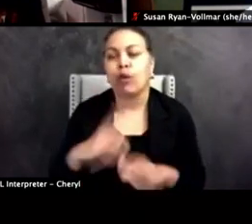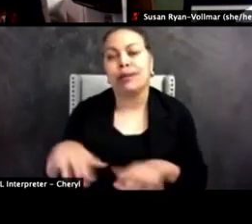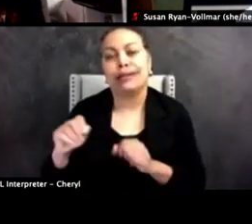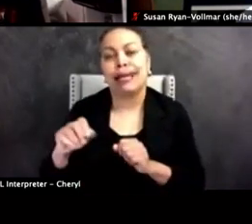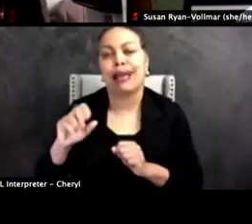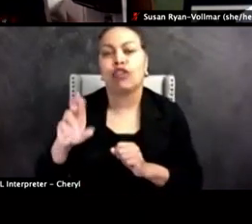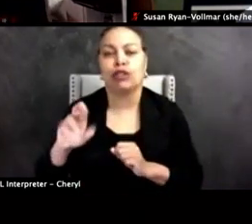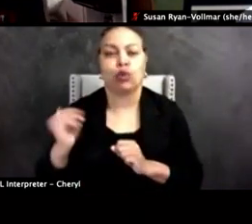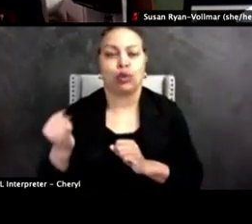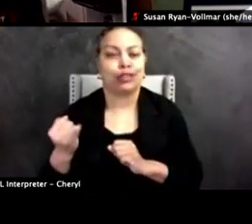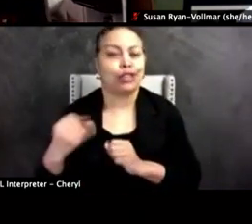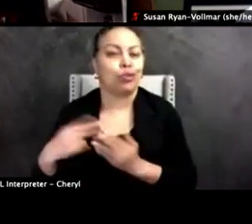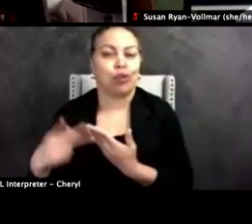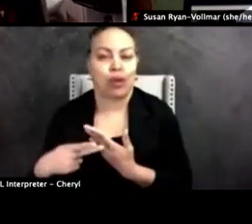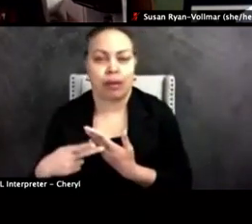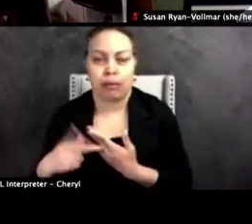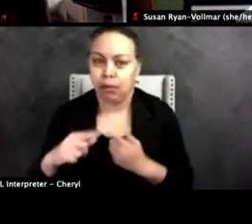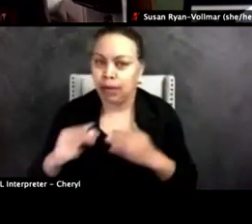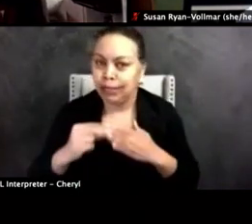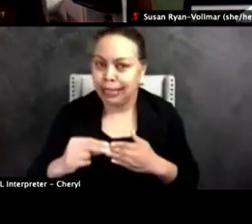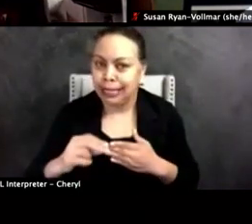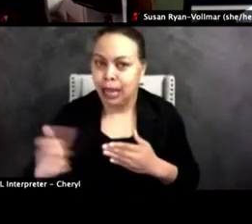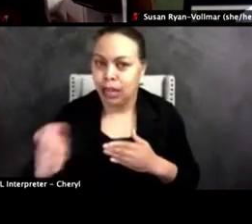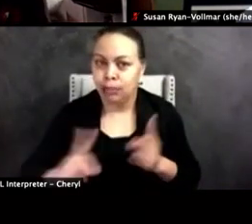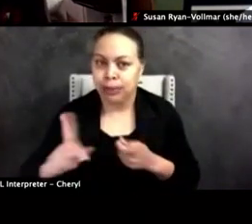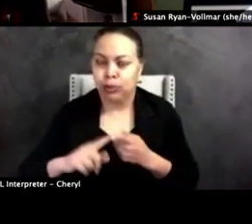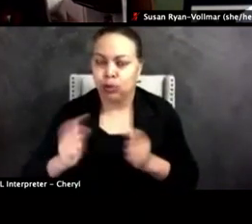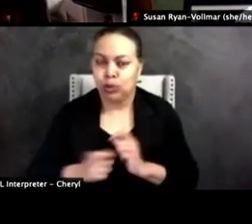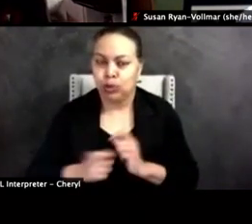lead other people to that level of consciousness. David?